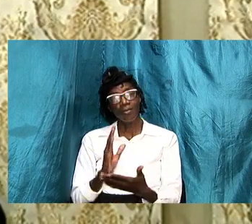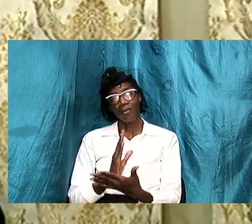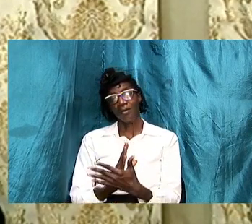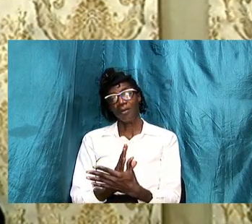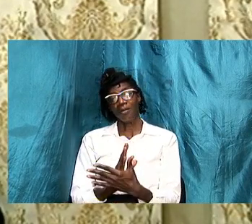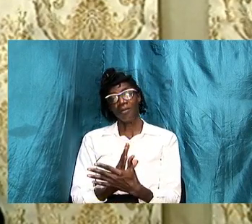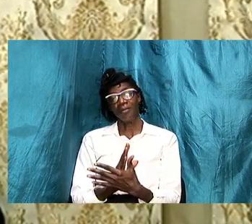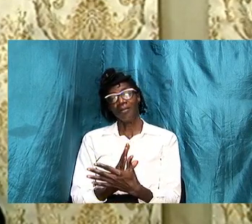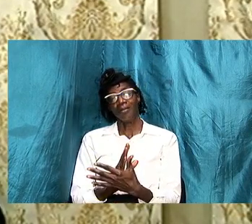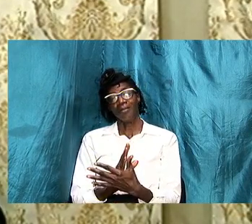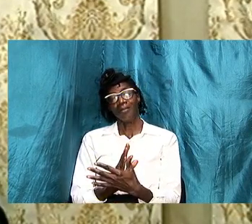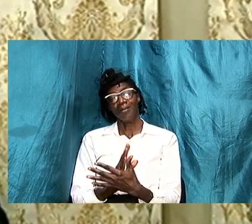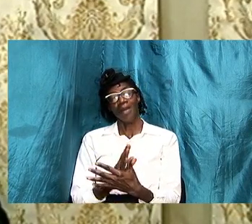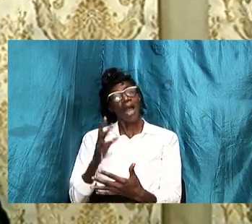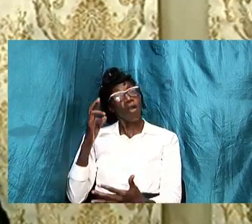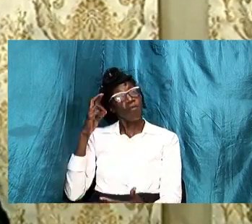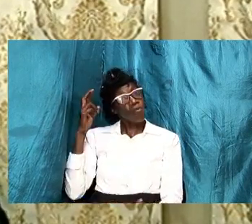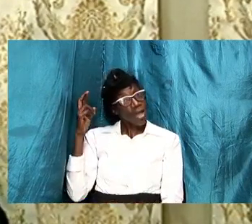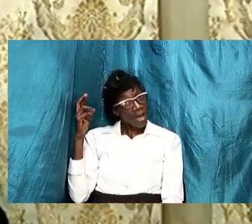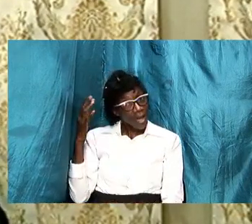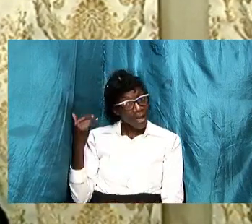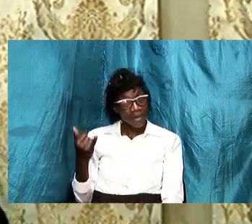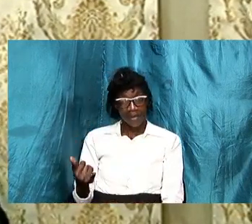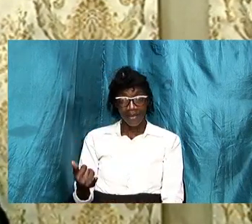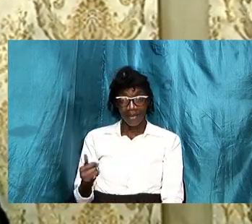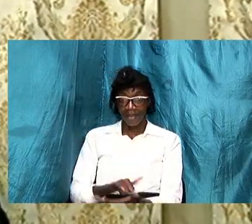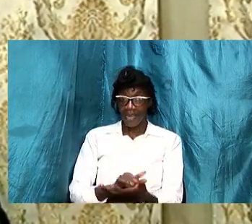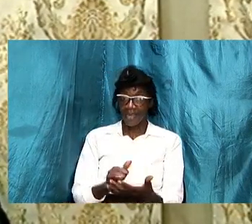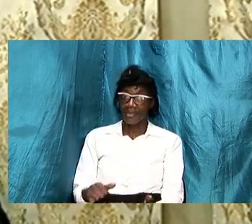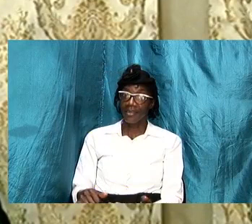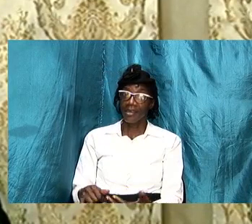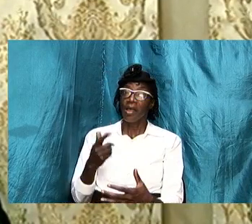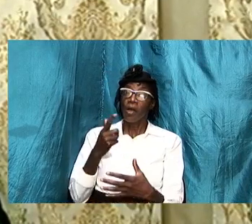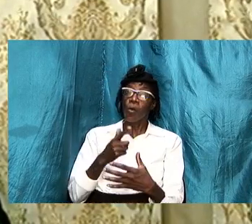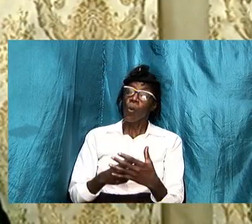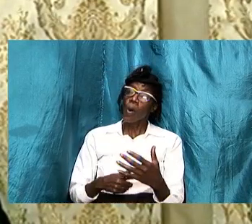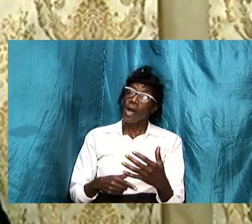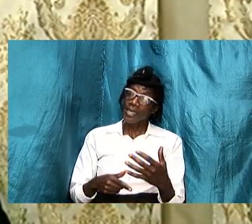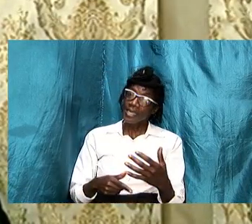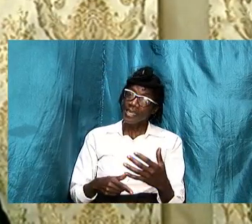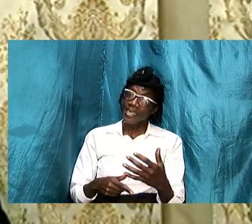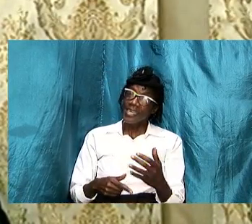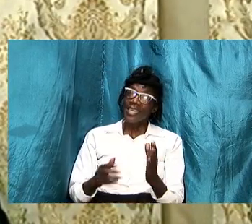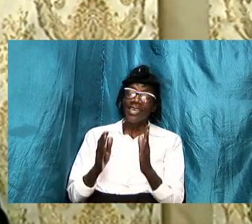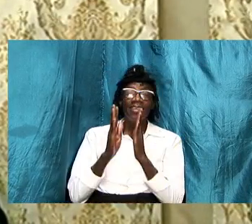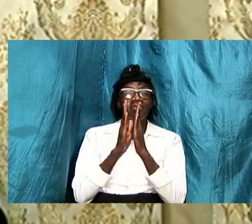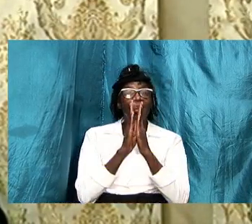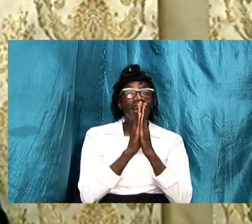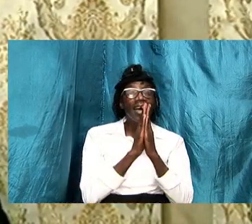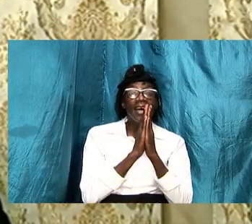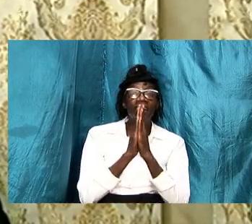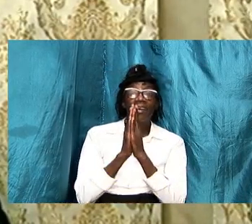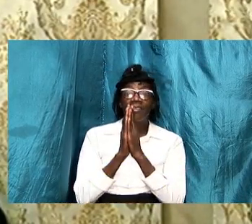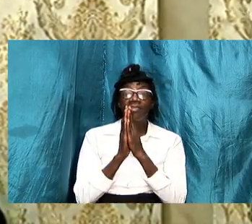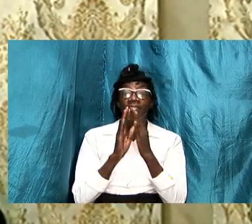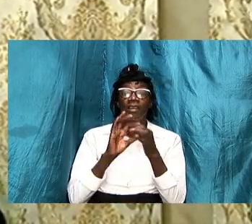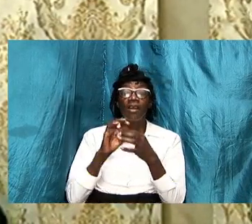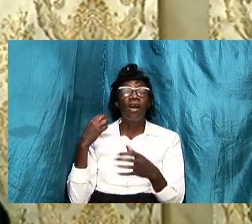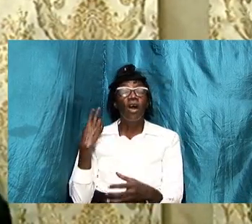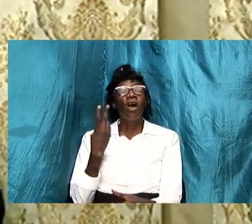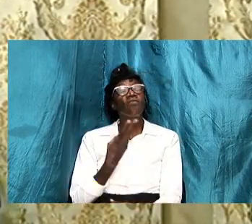and recognize that what is being requested or required of us